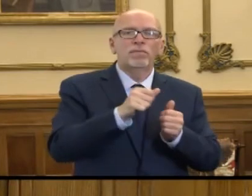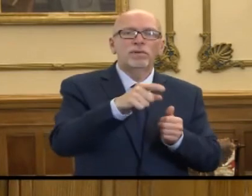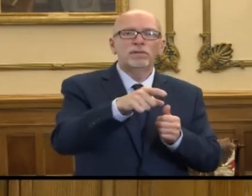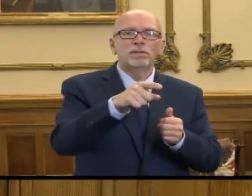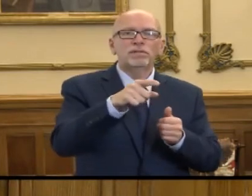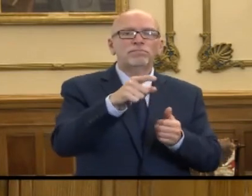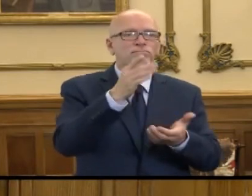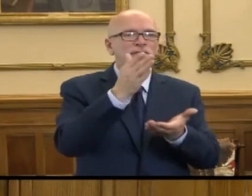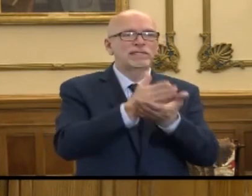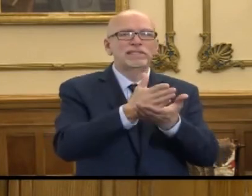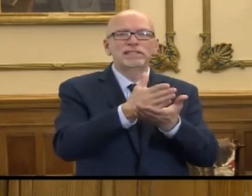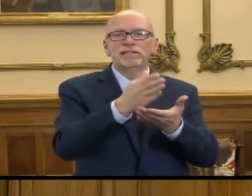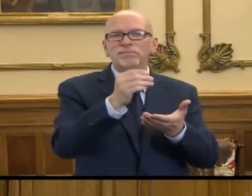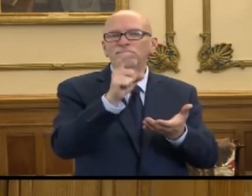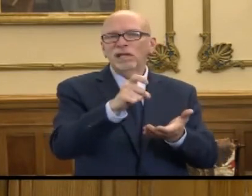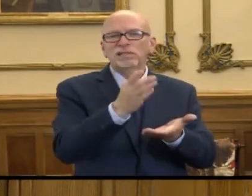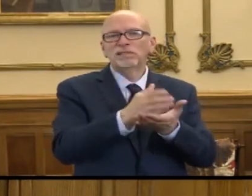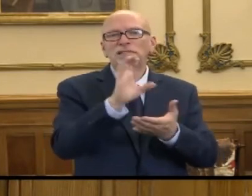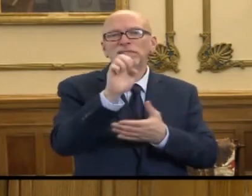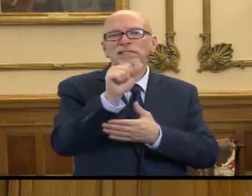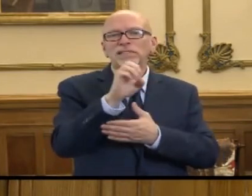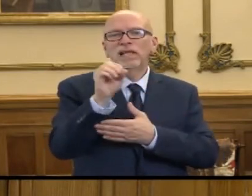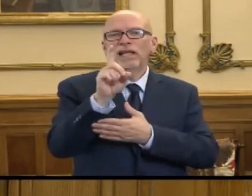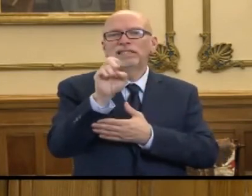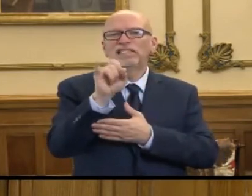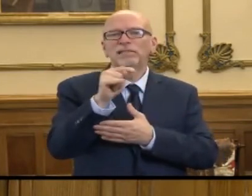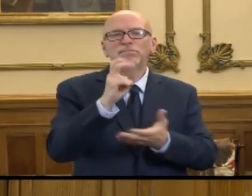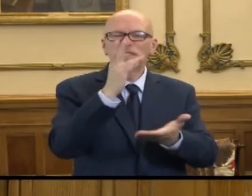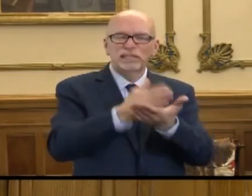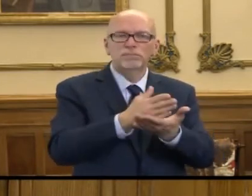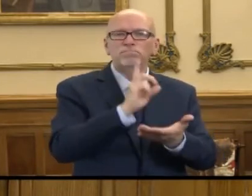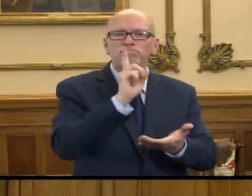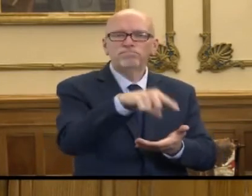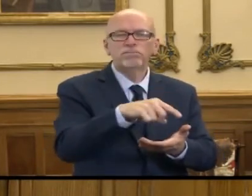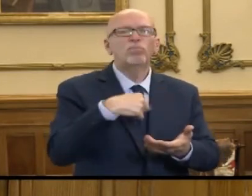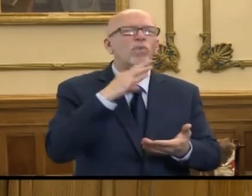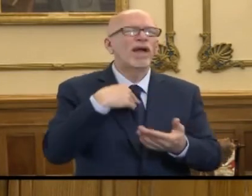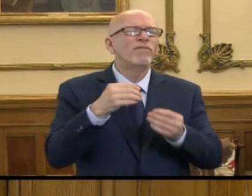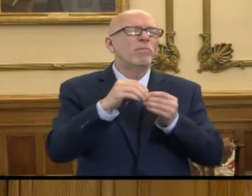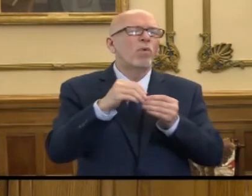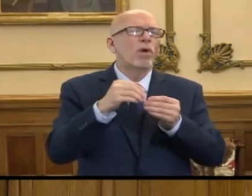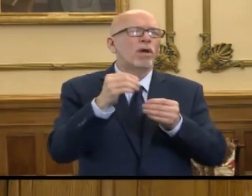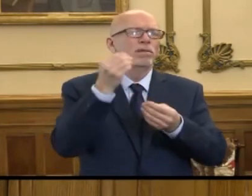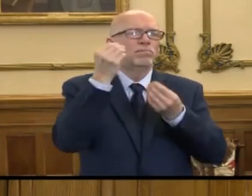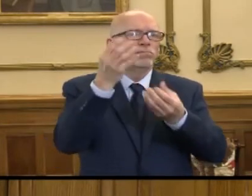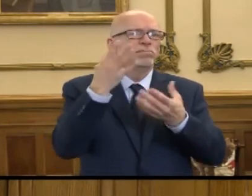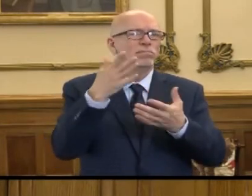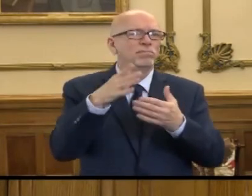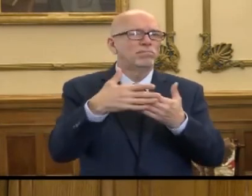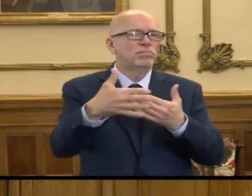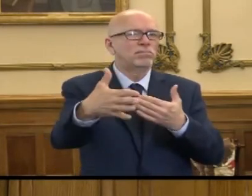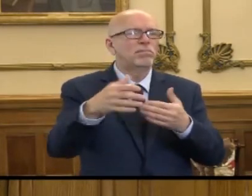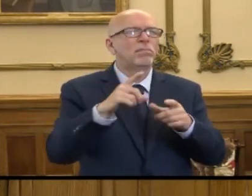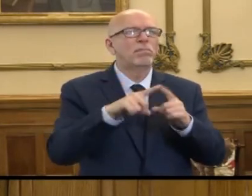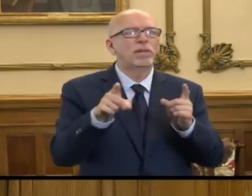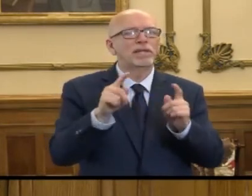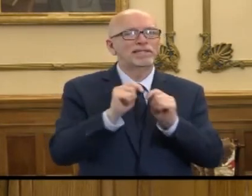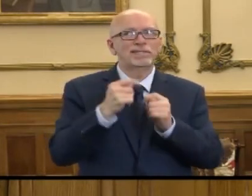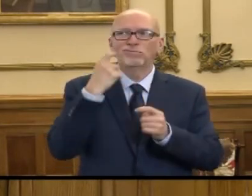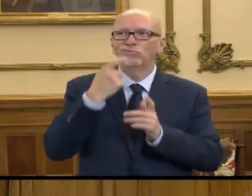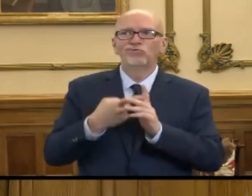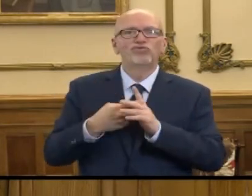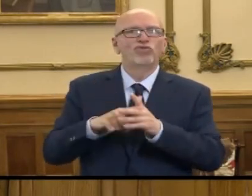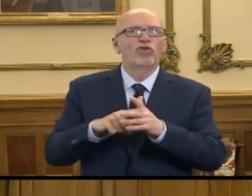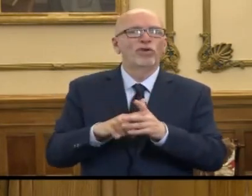order. We should be having numbers more frequently for you as the days go by. But as the team just started,